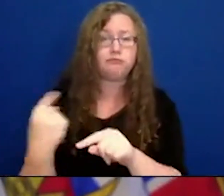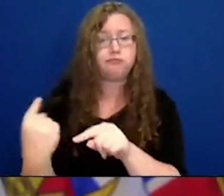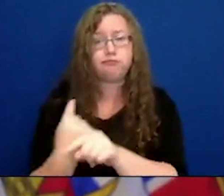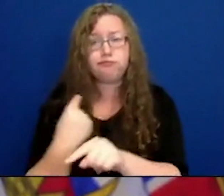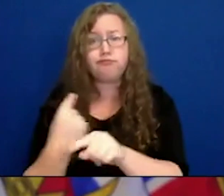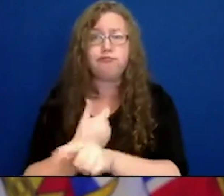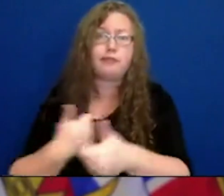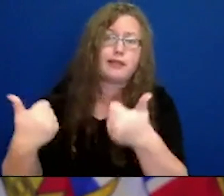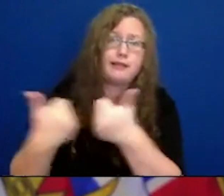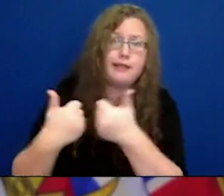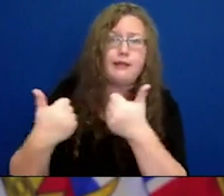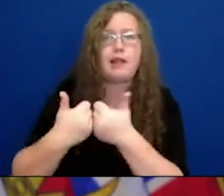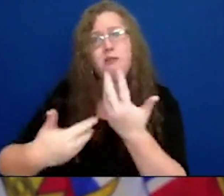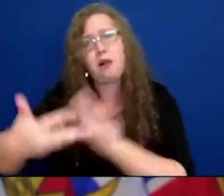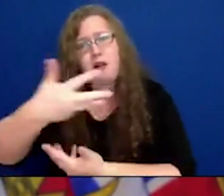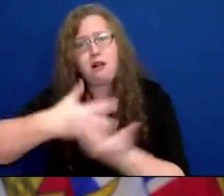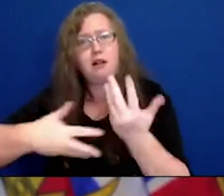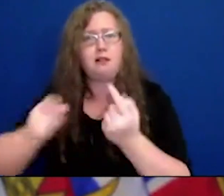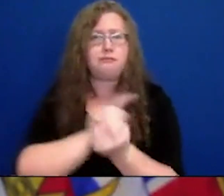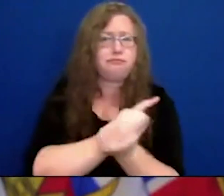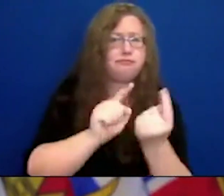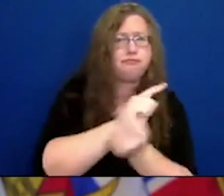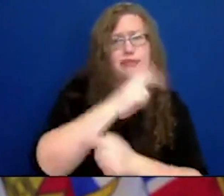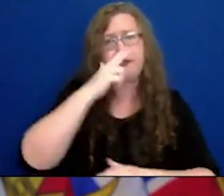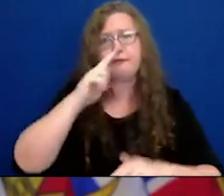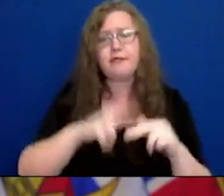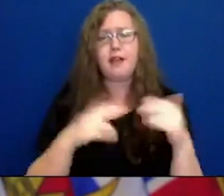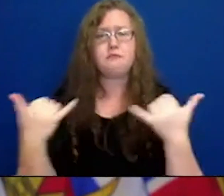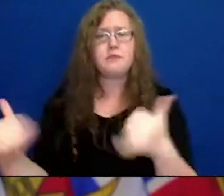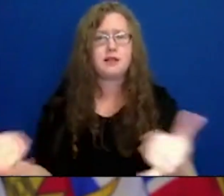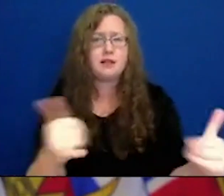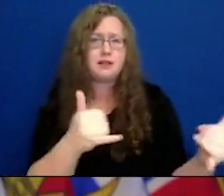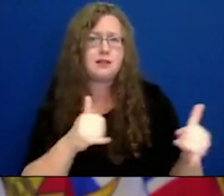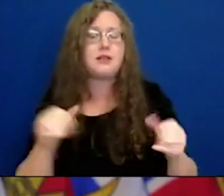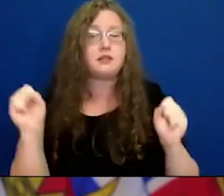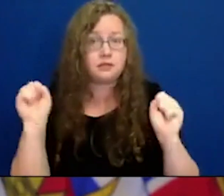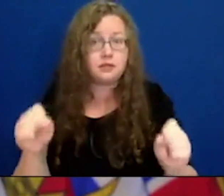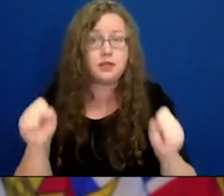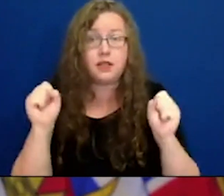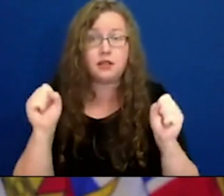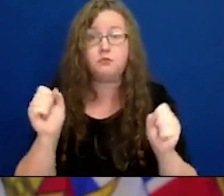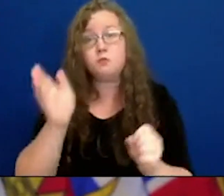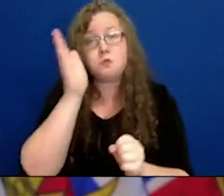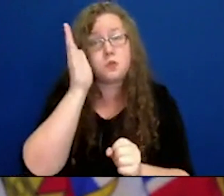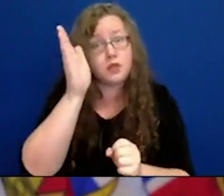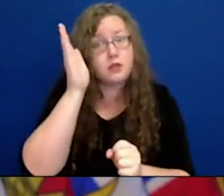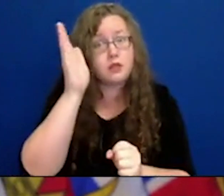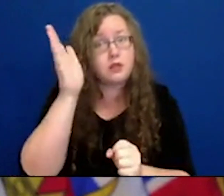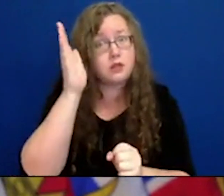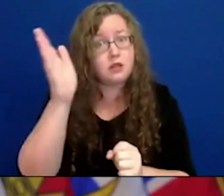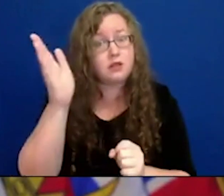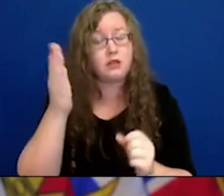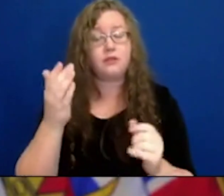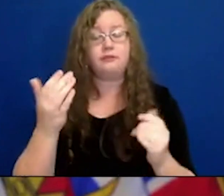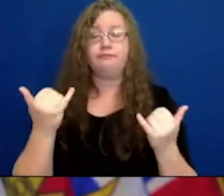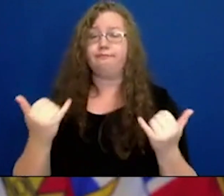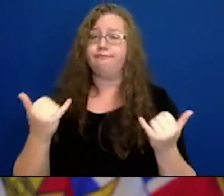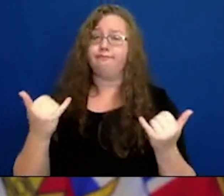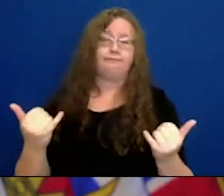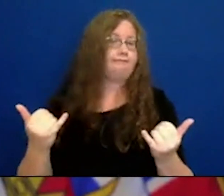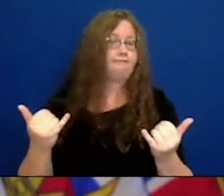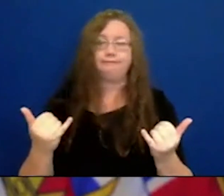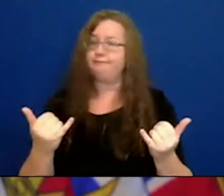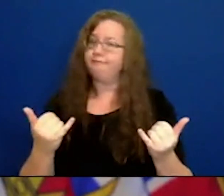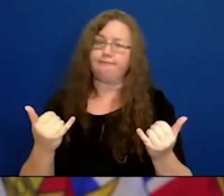And it will get back to being able to move around and travel and play against people in other communities, too. But right now,